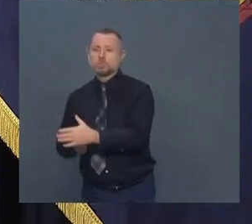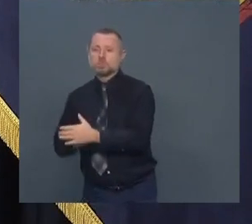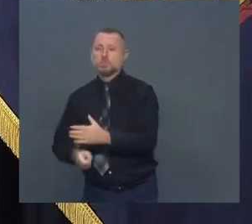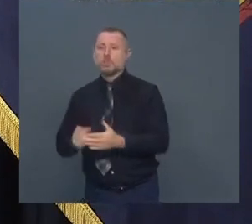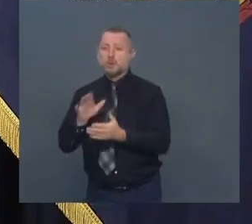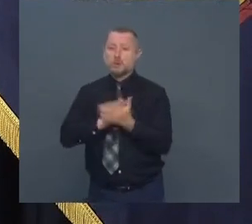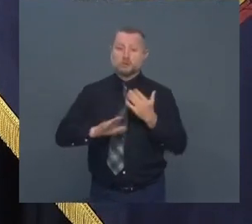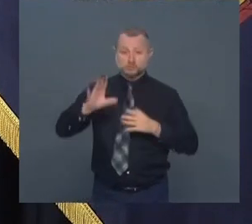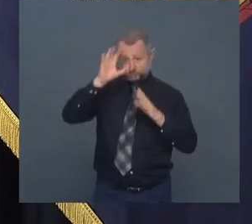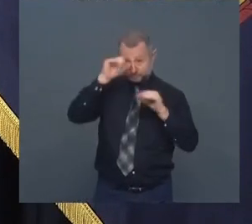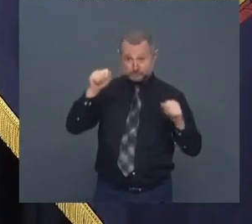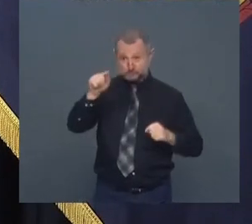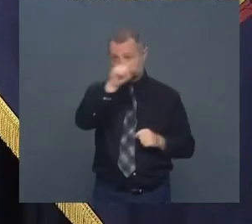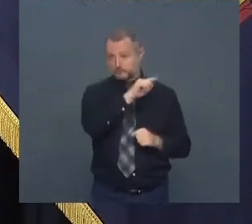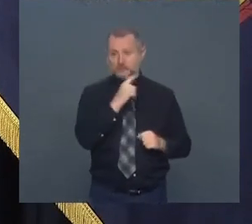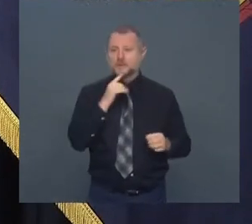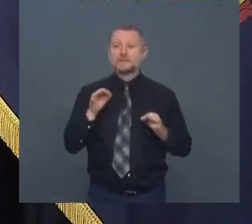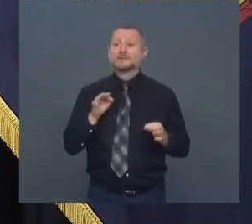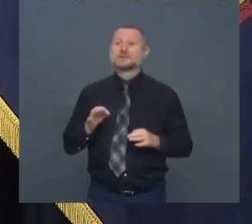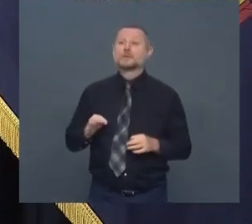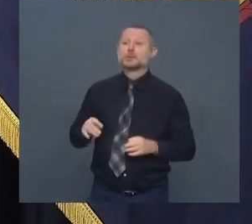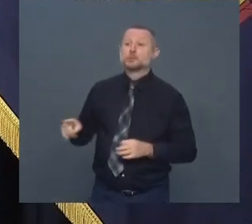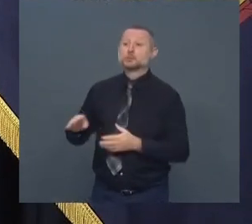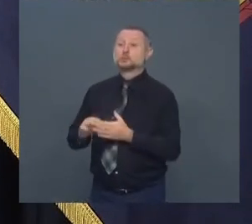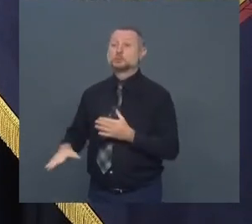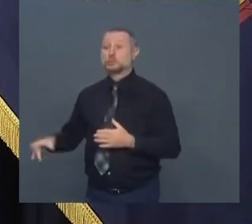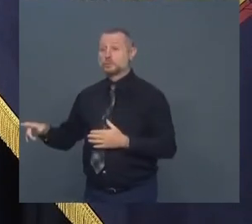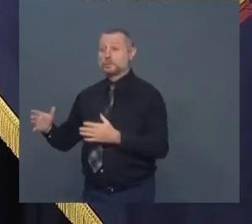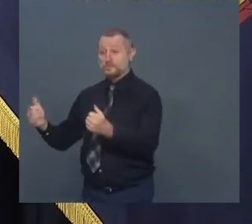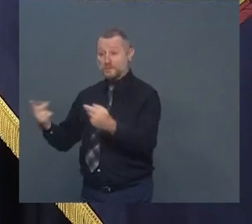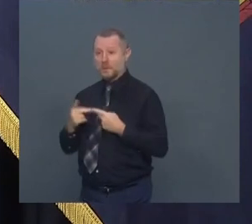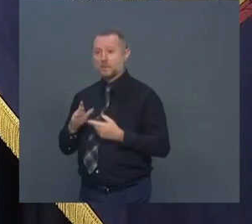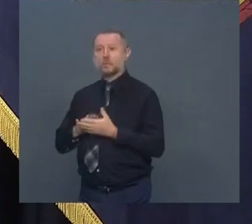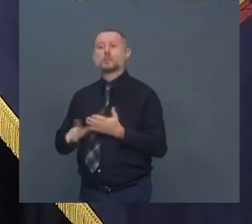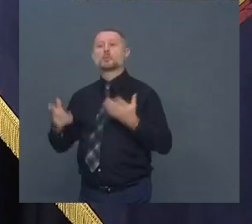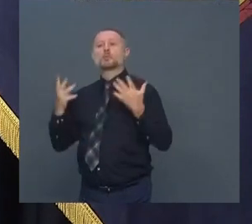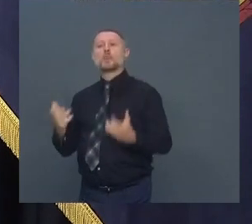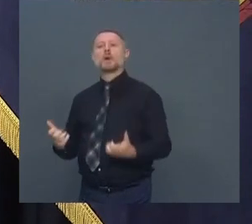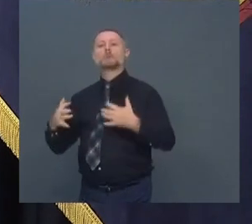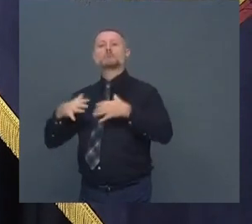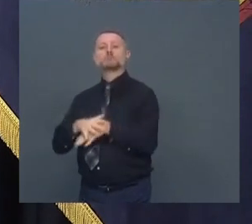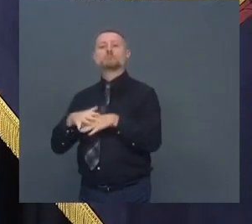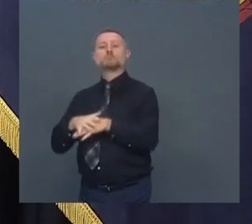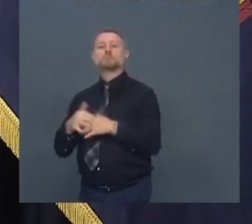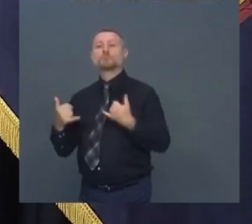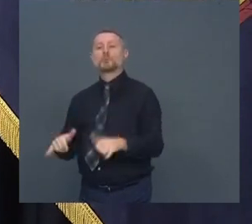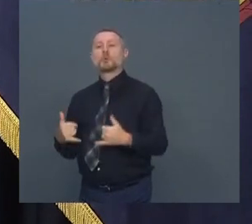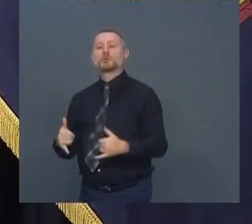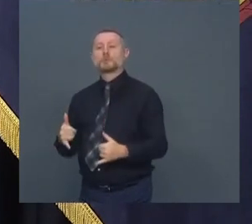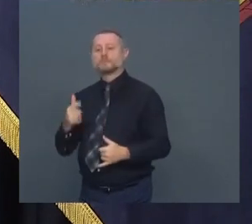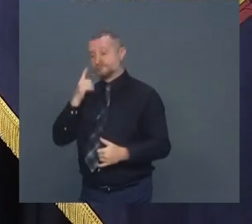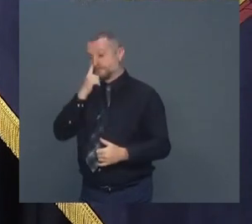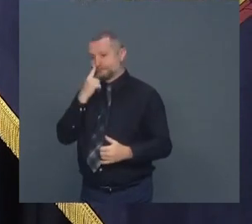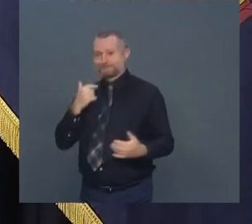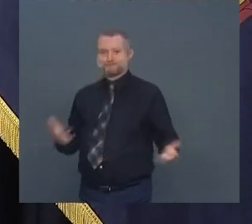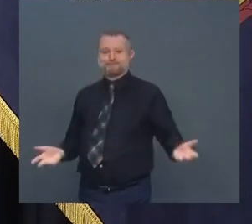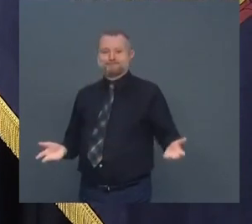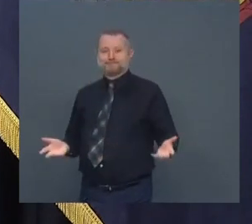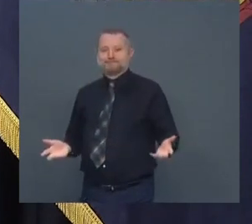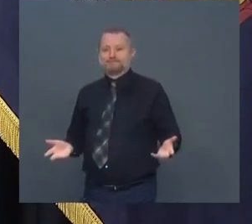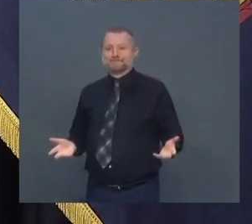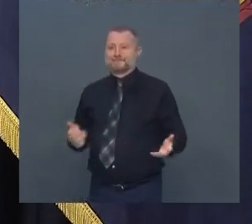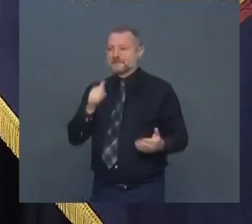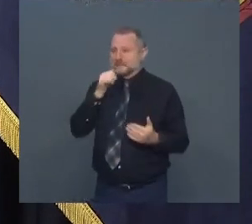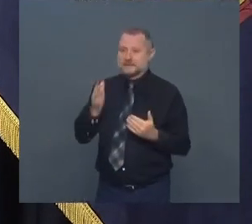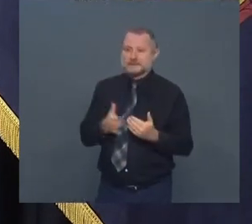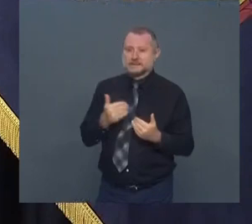the students come back they want to have parties it's hard for me to say no